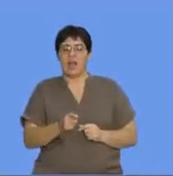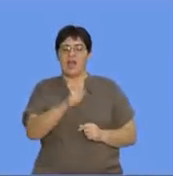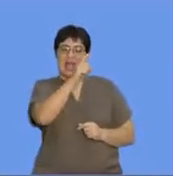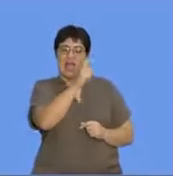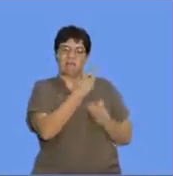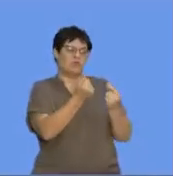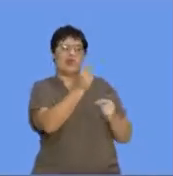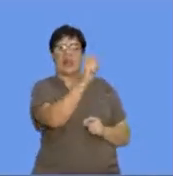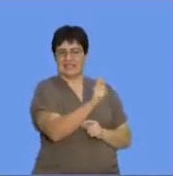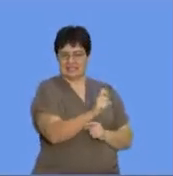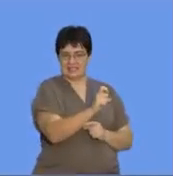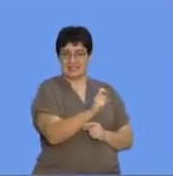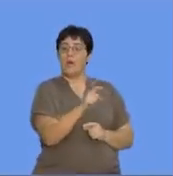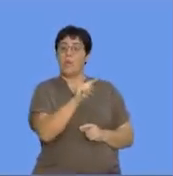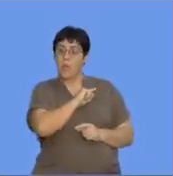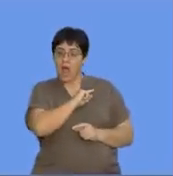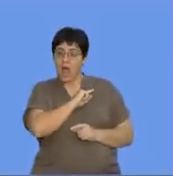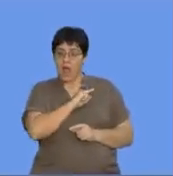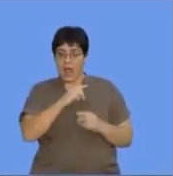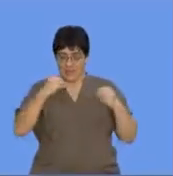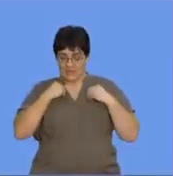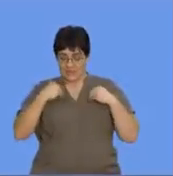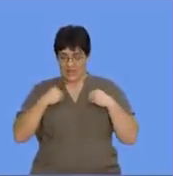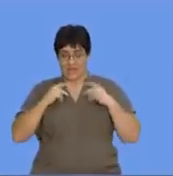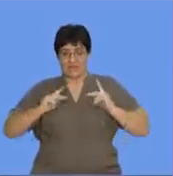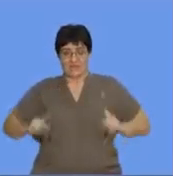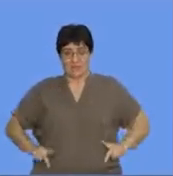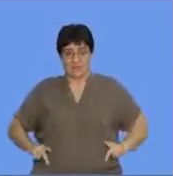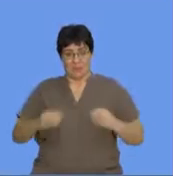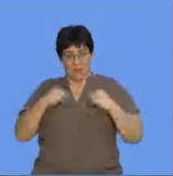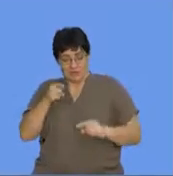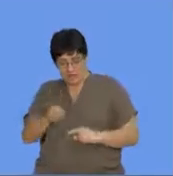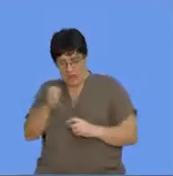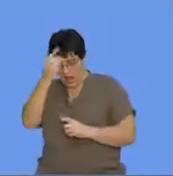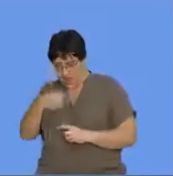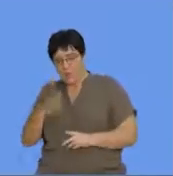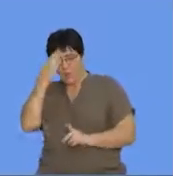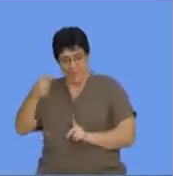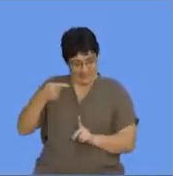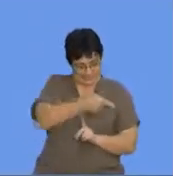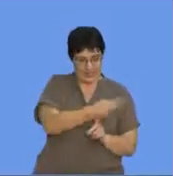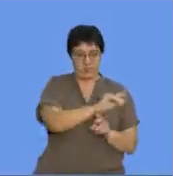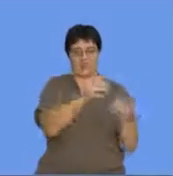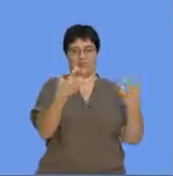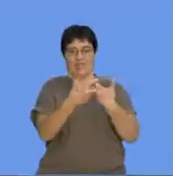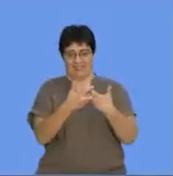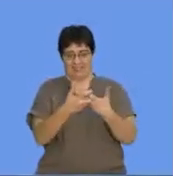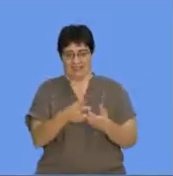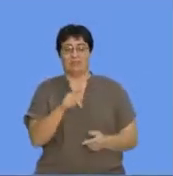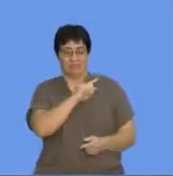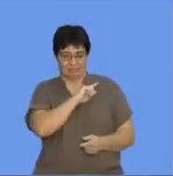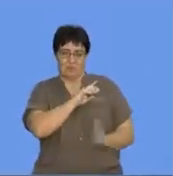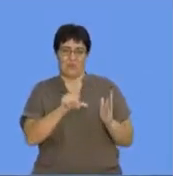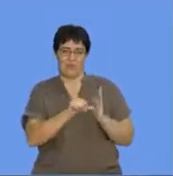based on those physical properties. So our understanding of the physical properties, therefore, becomes very critical.